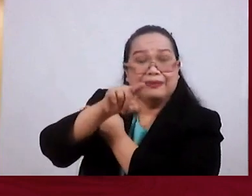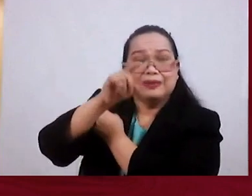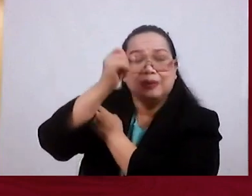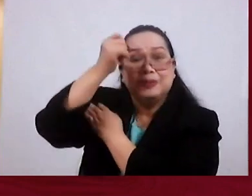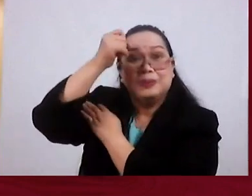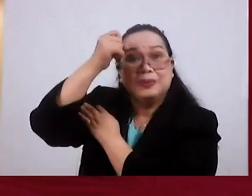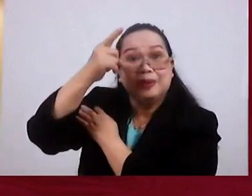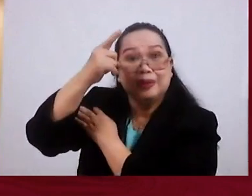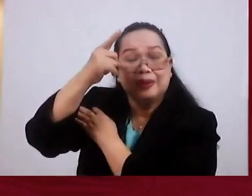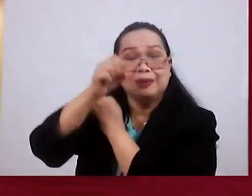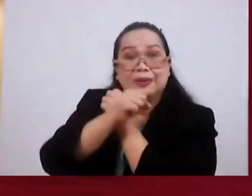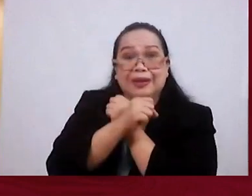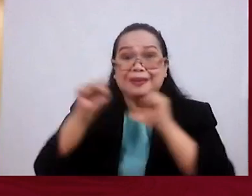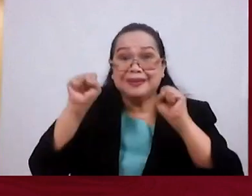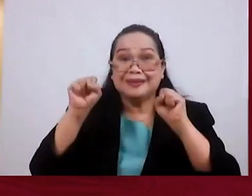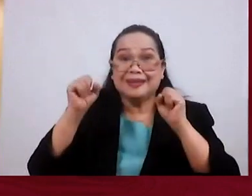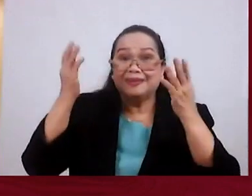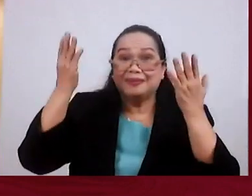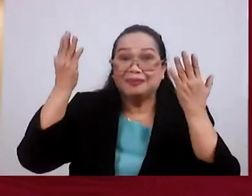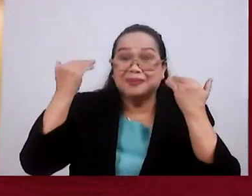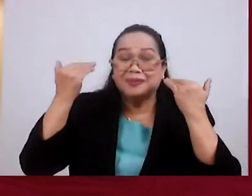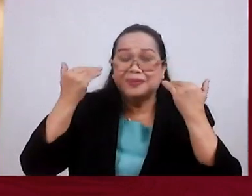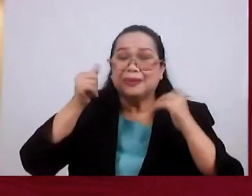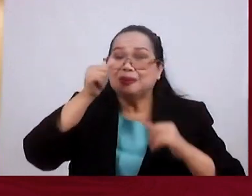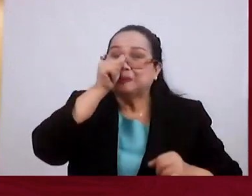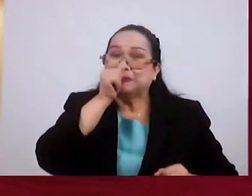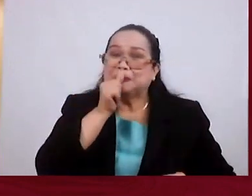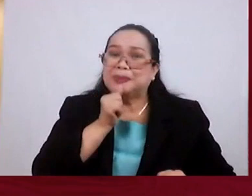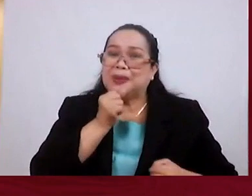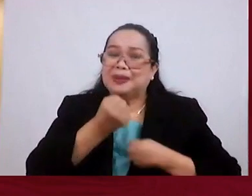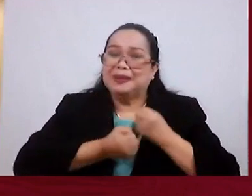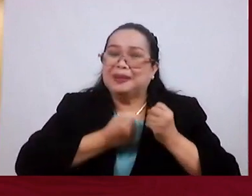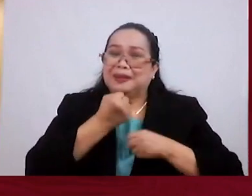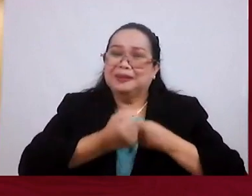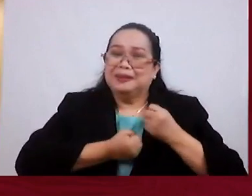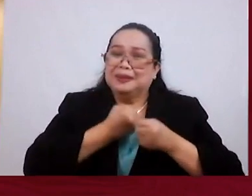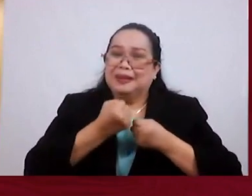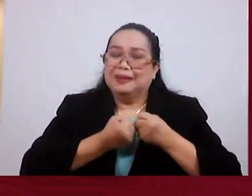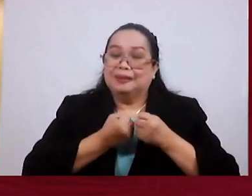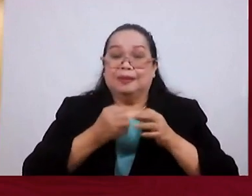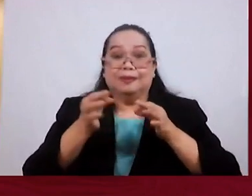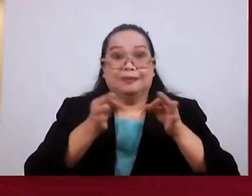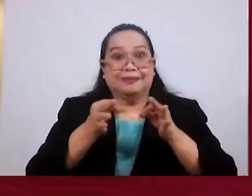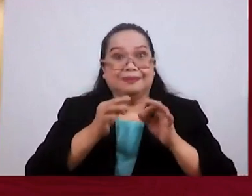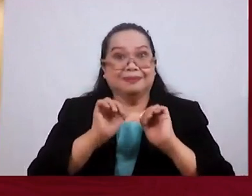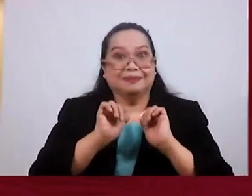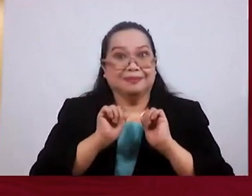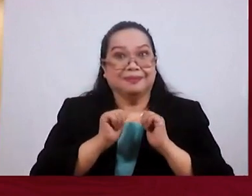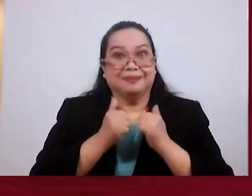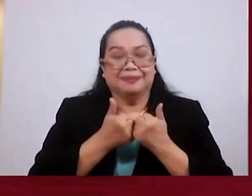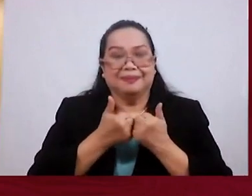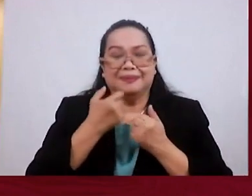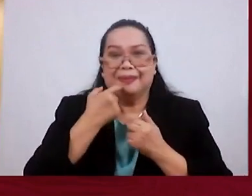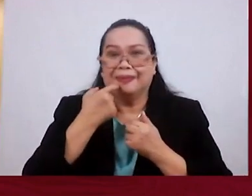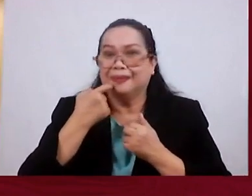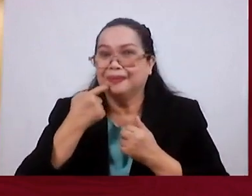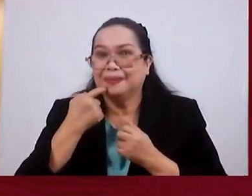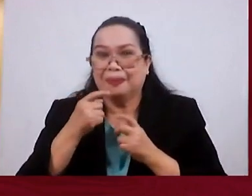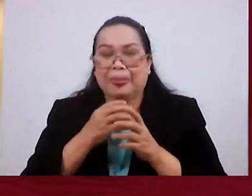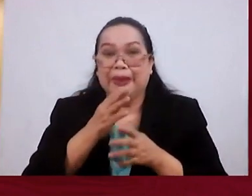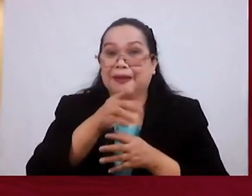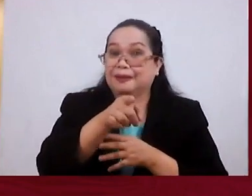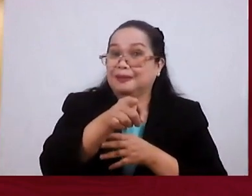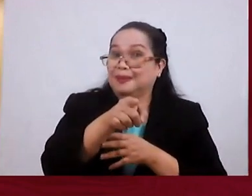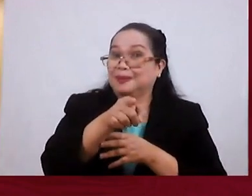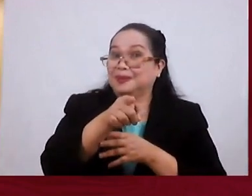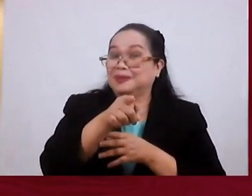When you Got Saved You Endured A hard Struggle With Suffering And then He describes How they Endured He said Some of You